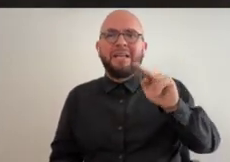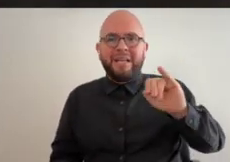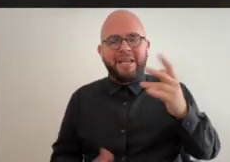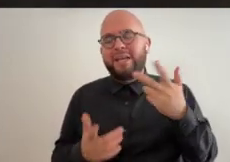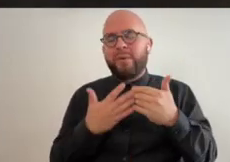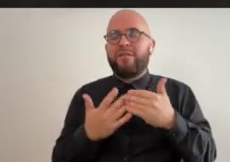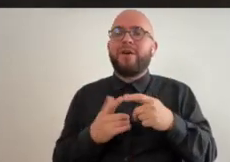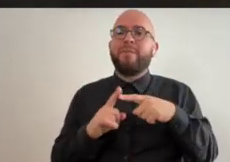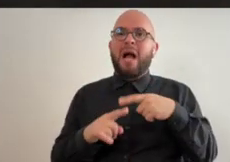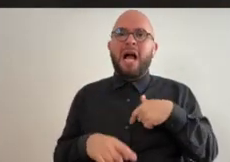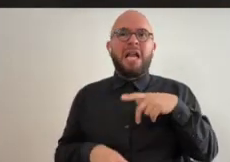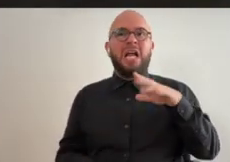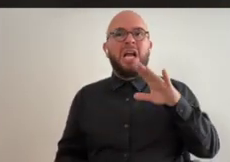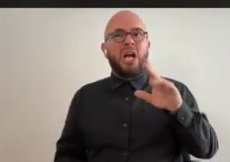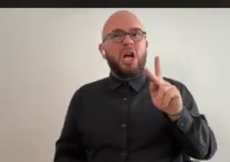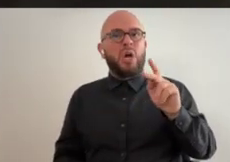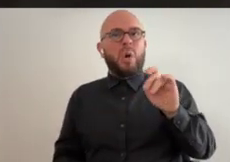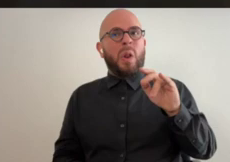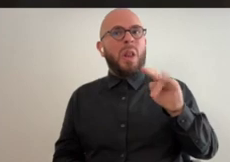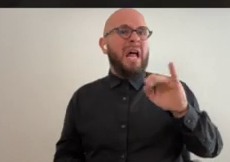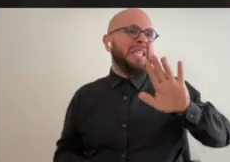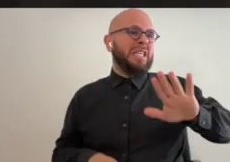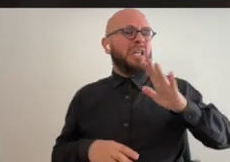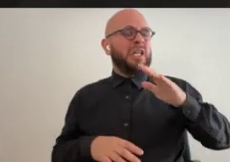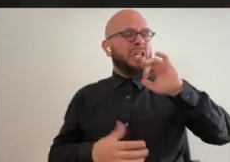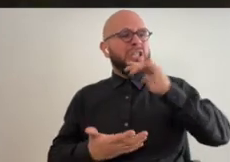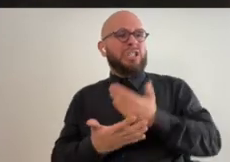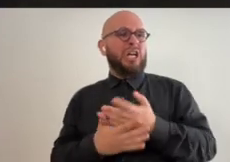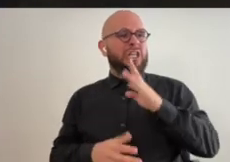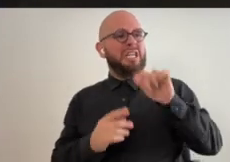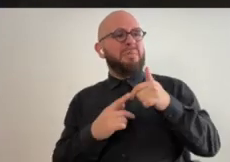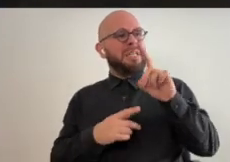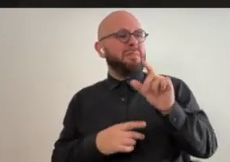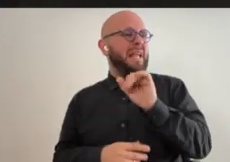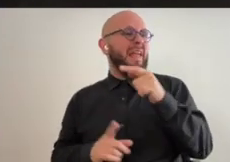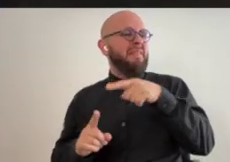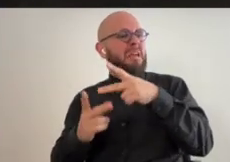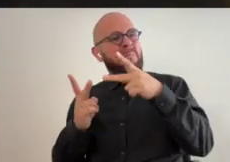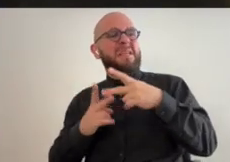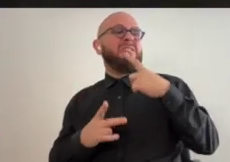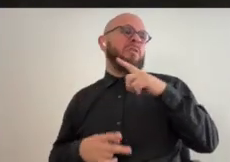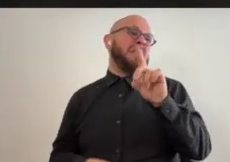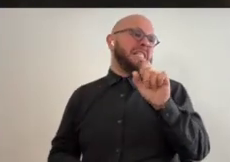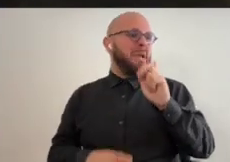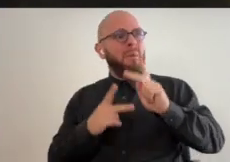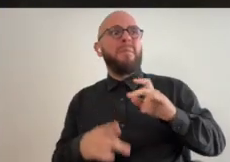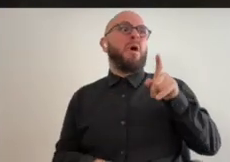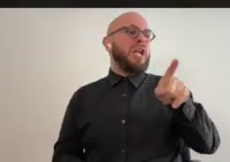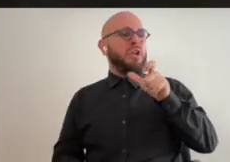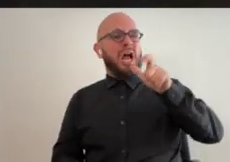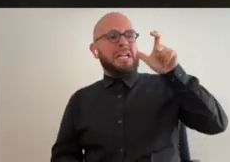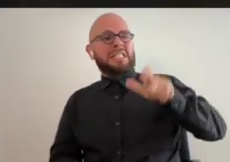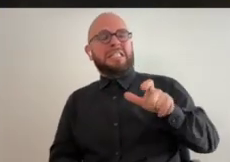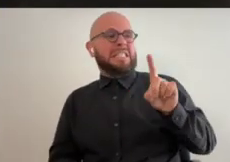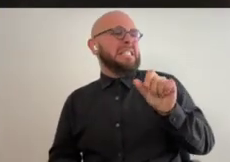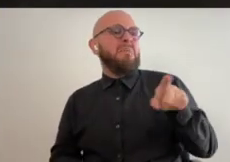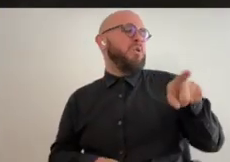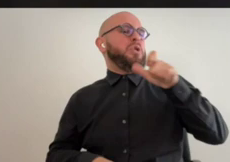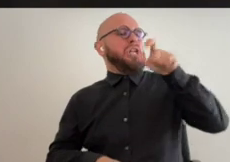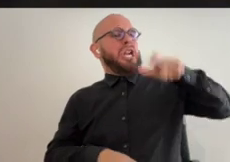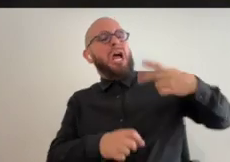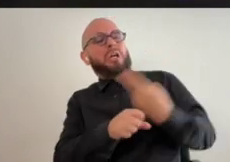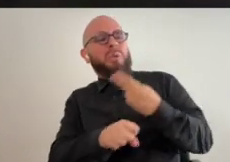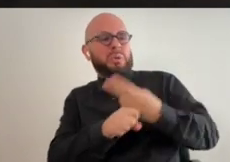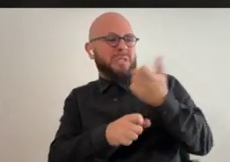if you look at it and yes and the kolani's daughter talks about disability that that spot is for disabled people you are not